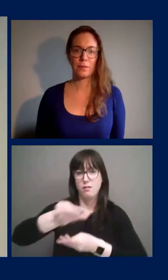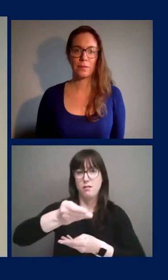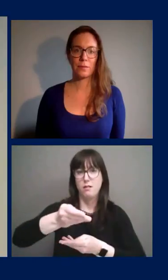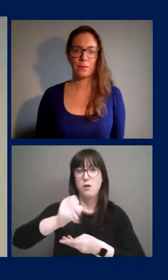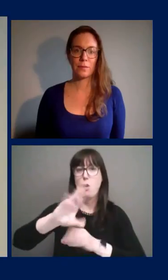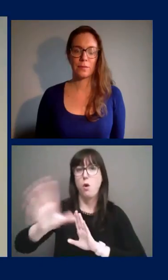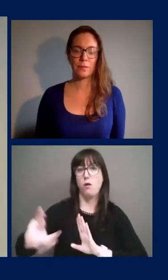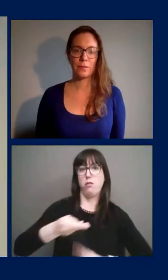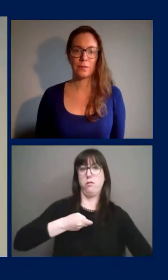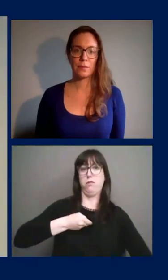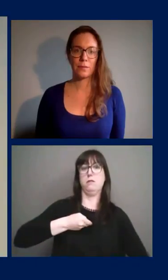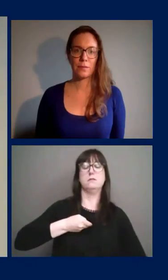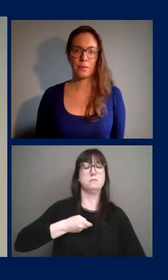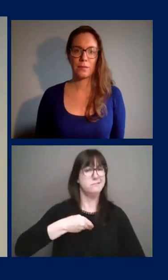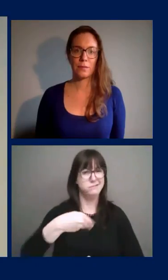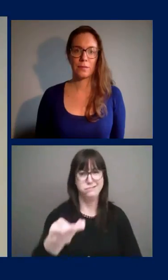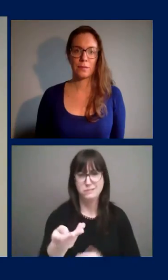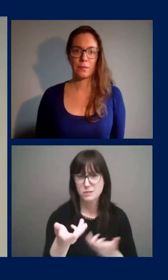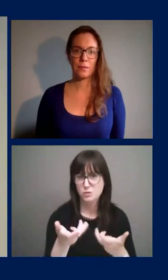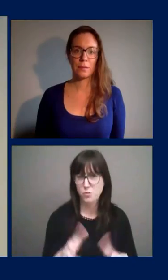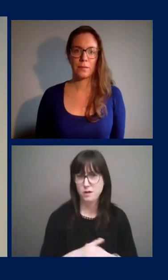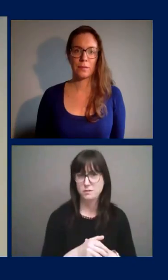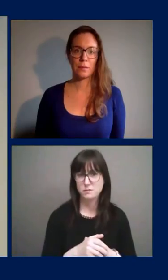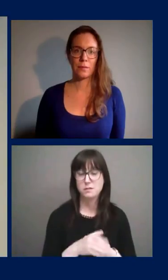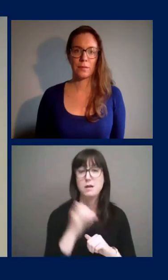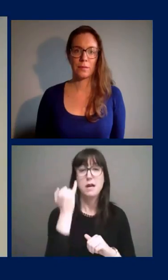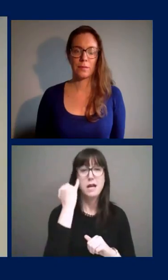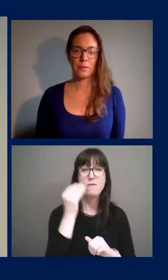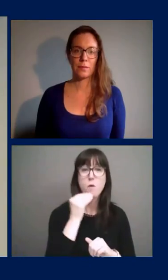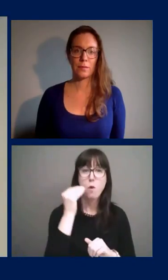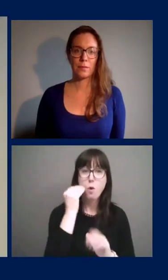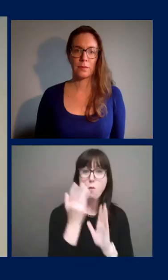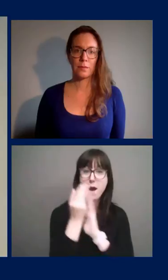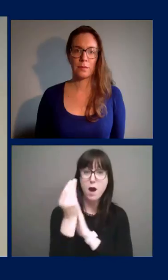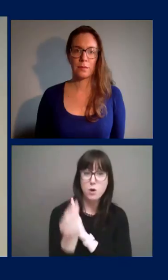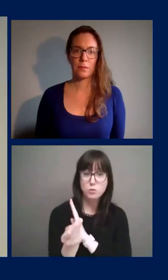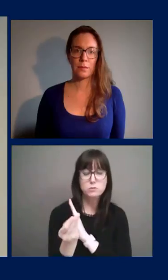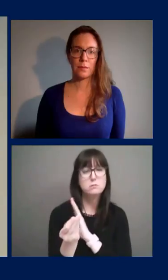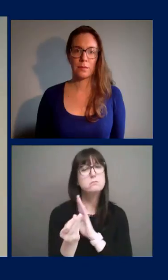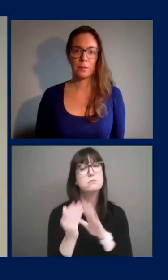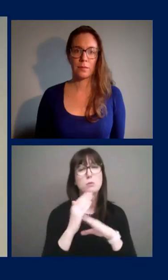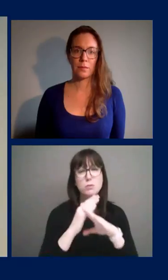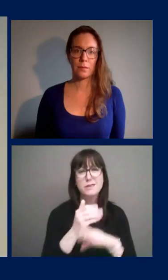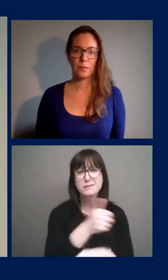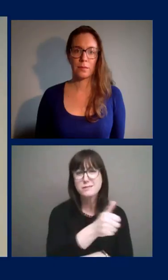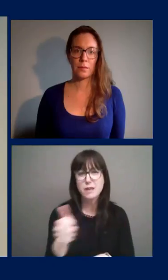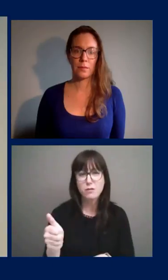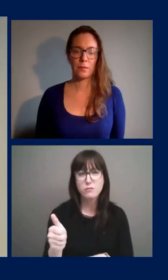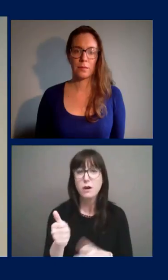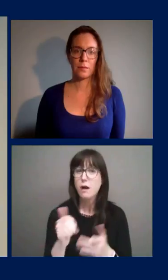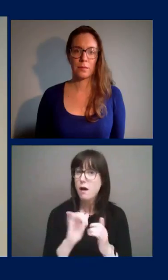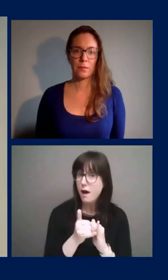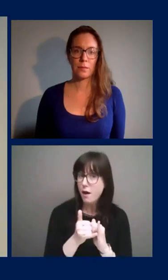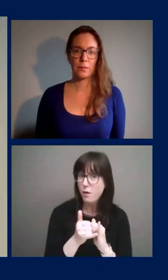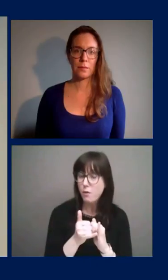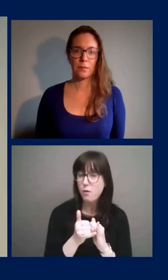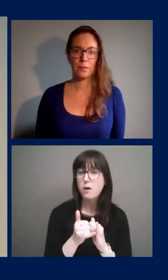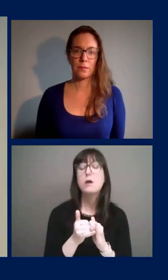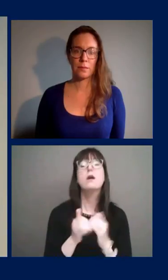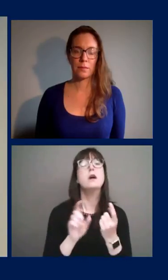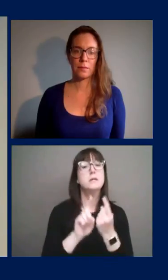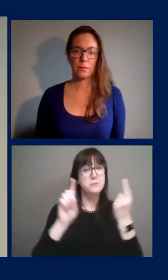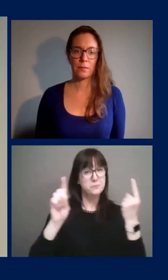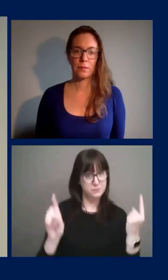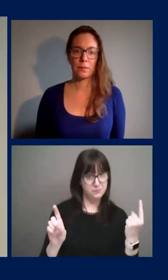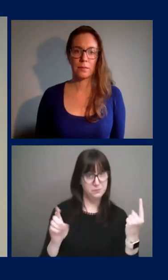give it to you. When you are outside your home, we recommend that you protect yourself and others by maintaining physical distance